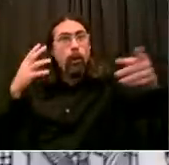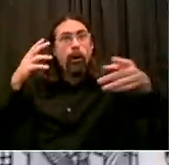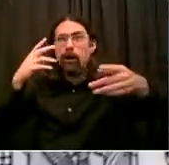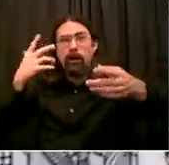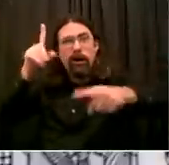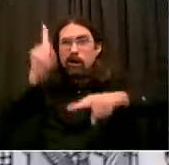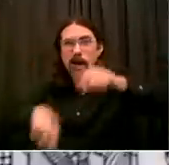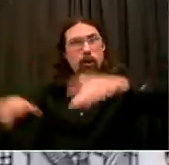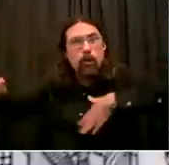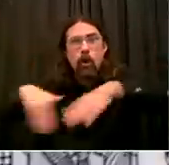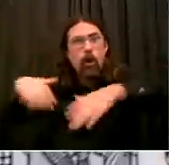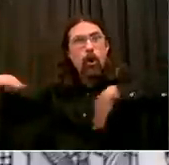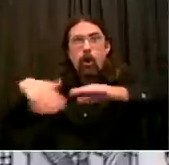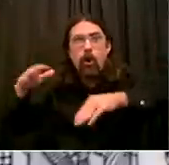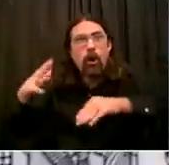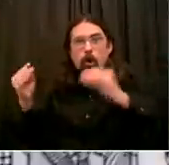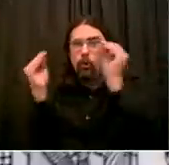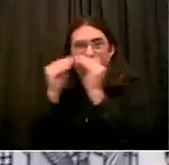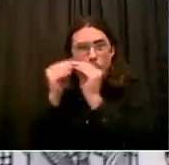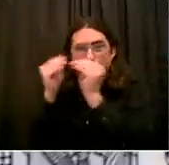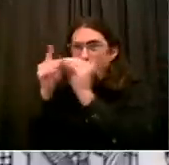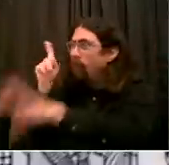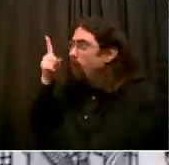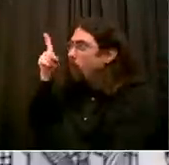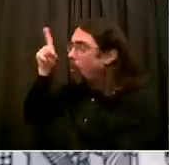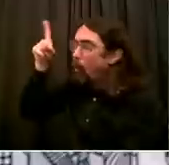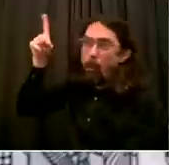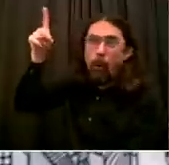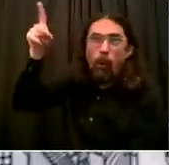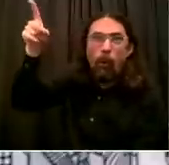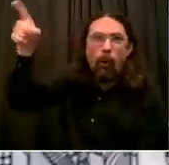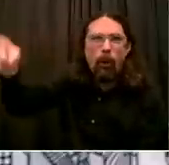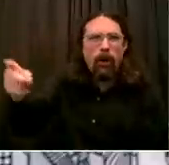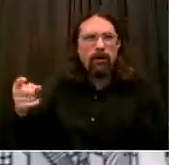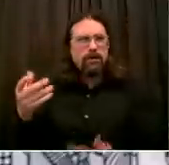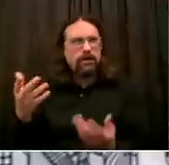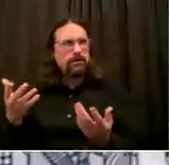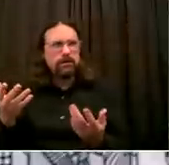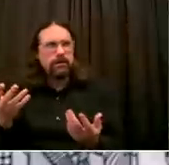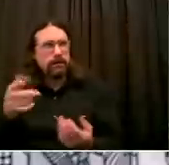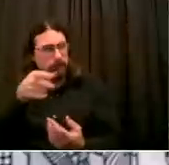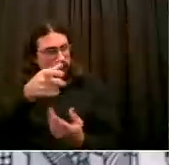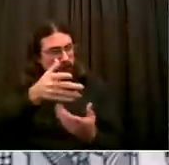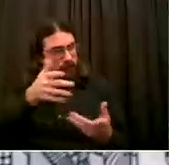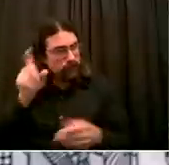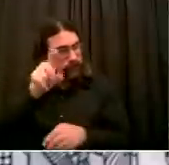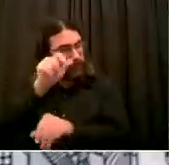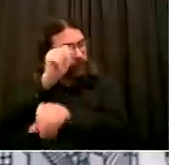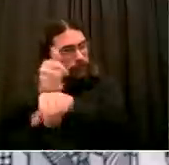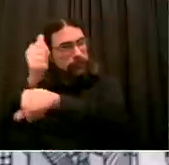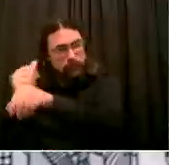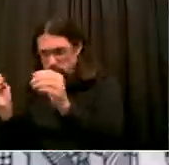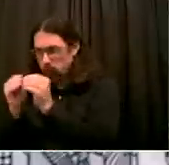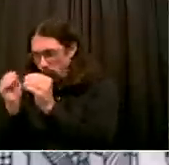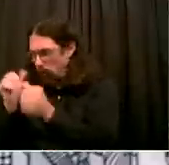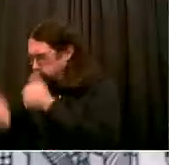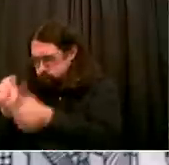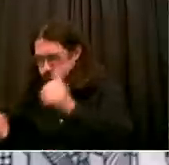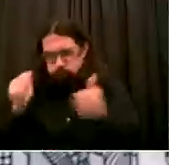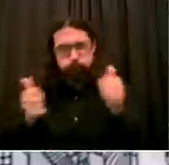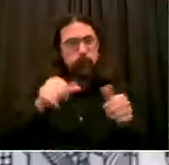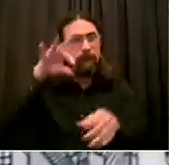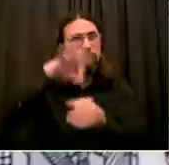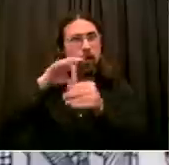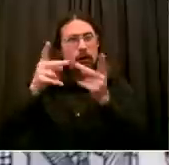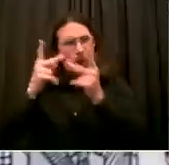Elections, which is not run by the city of New York. And I, say that with sorrow because I don't like what's happening at the Board of Elections, and I think